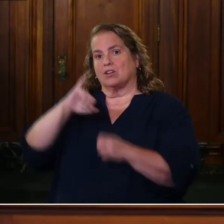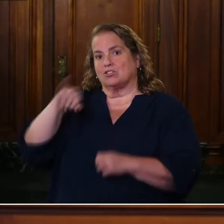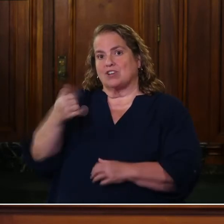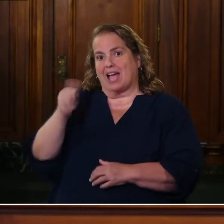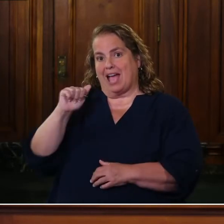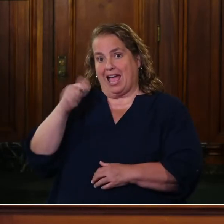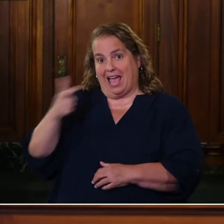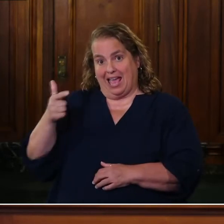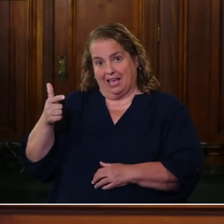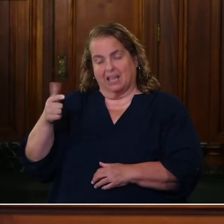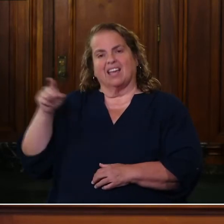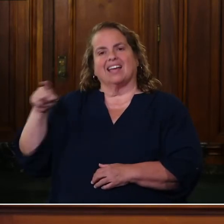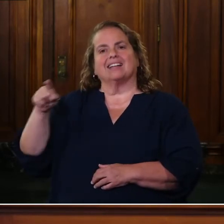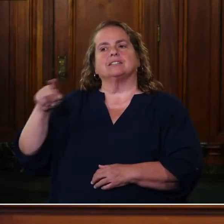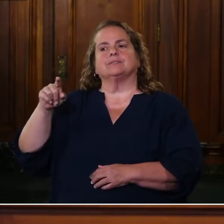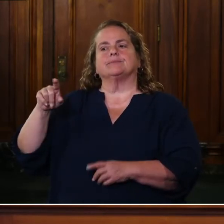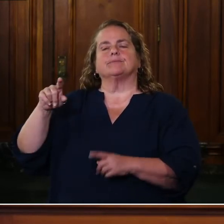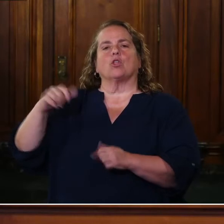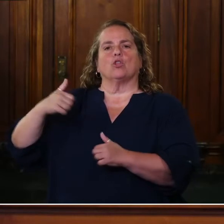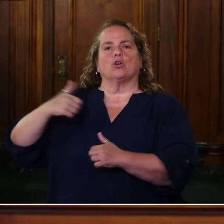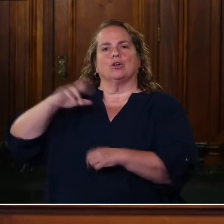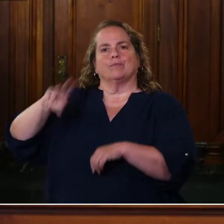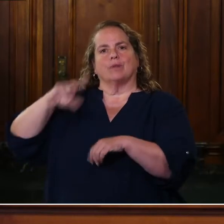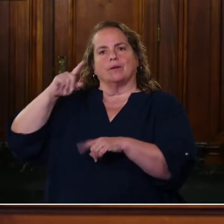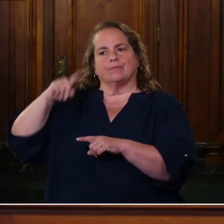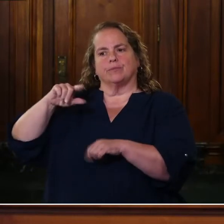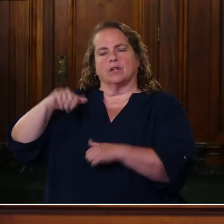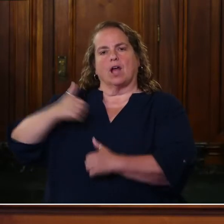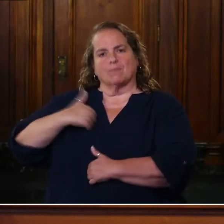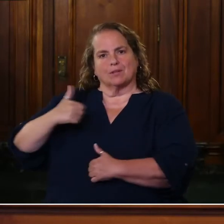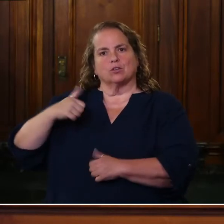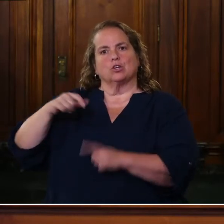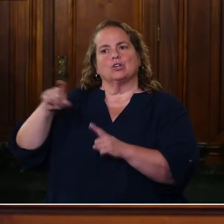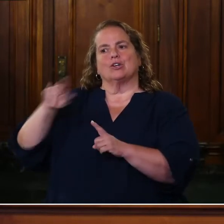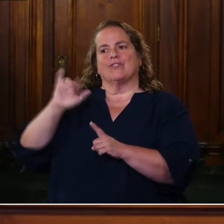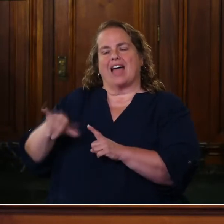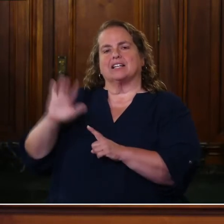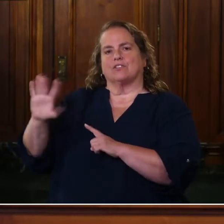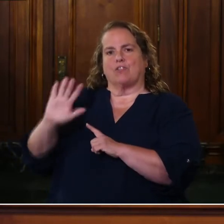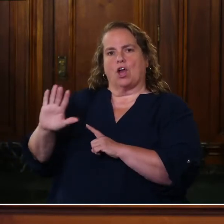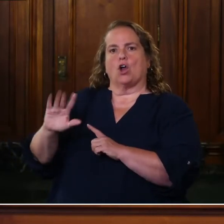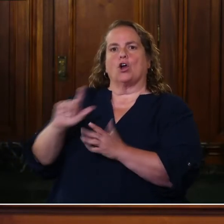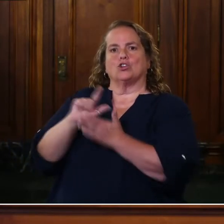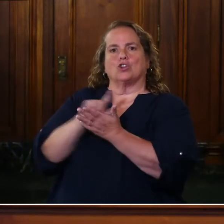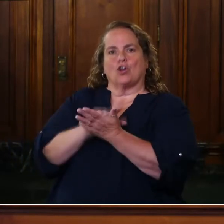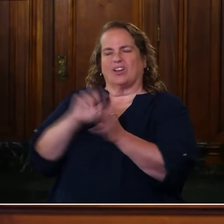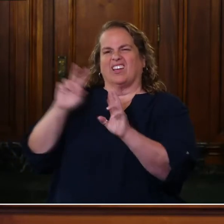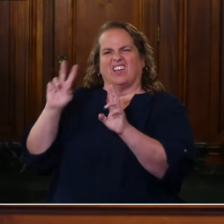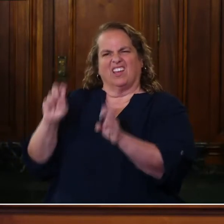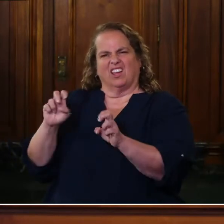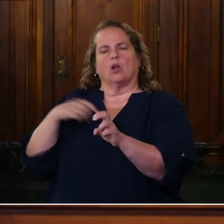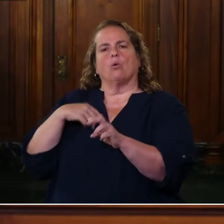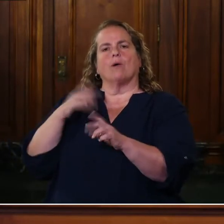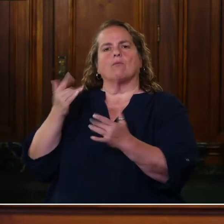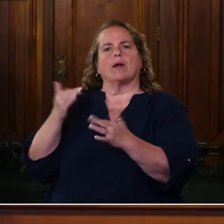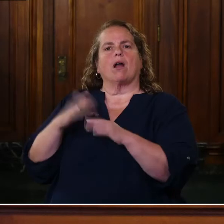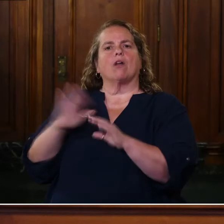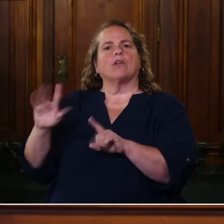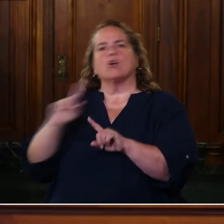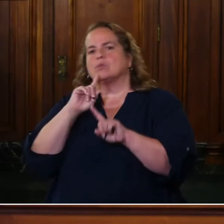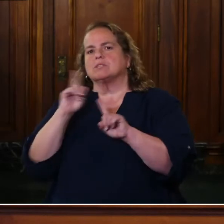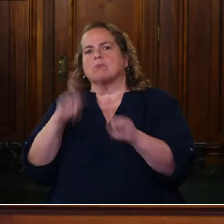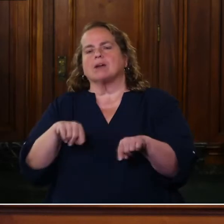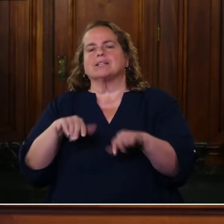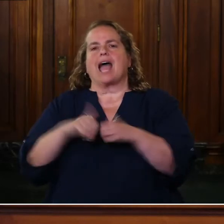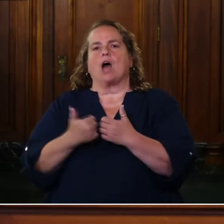some different laws that come into play. We're awaiting, uh, their response, uh, to, uh, whether and, and how we provide, uh,